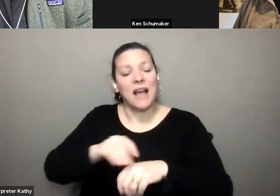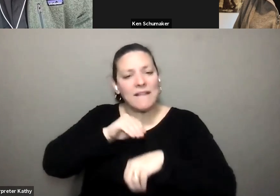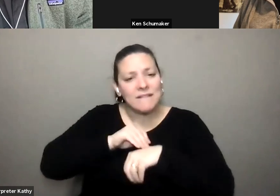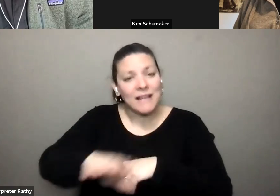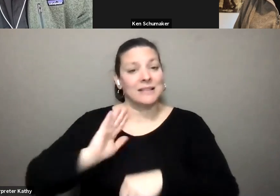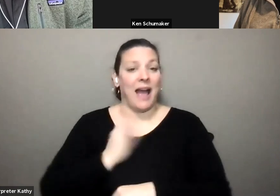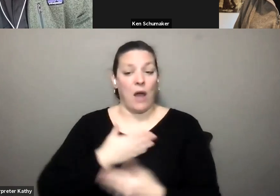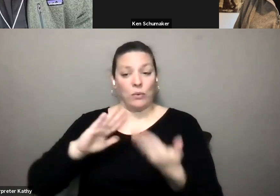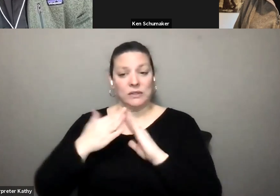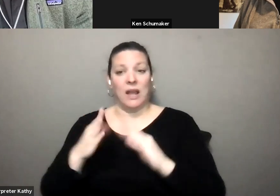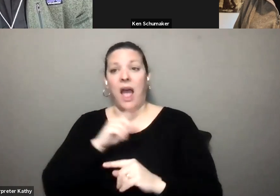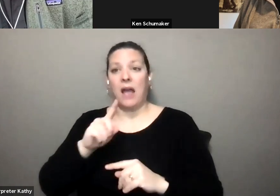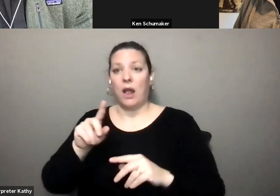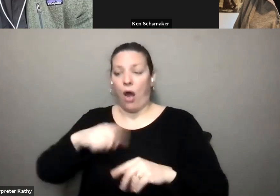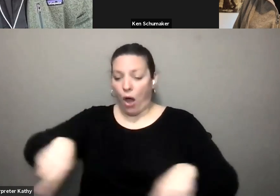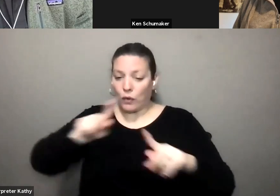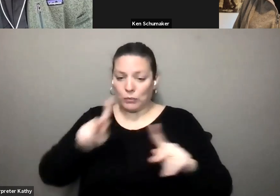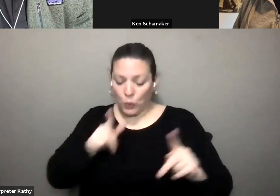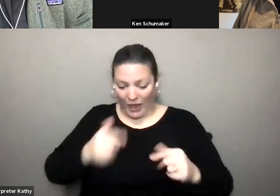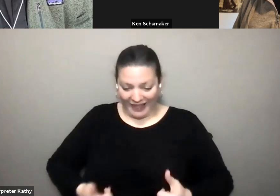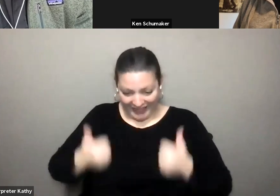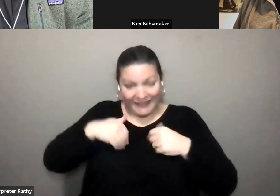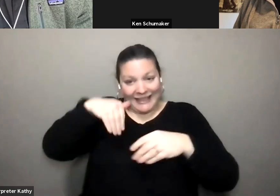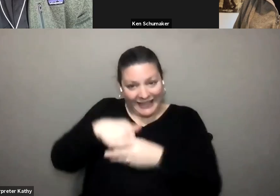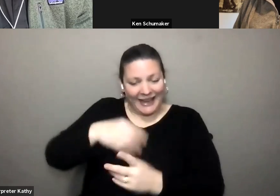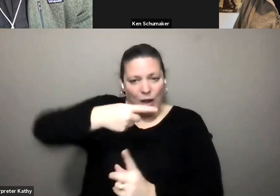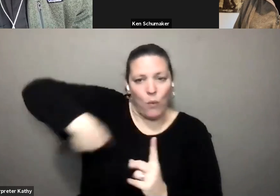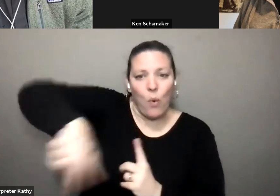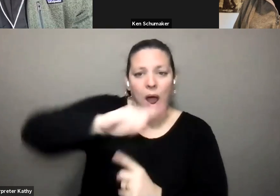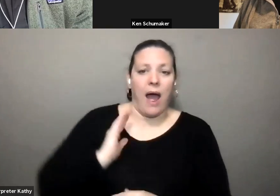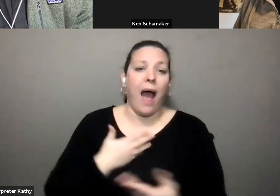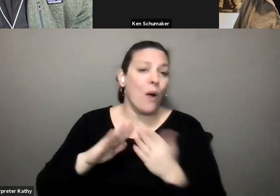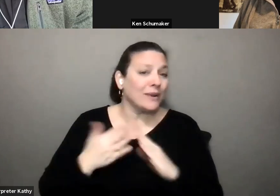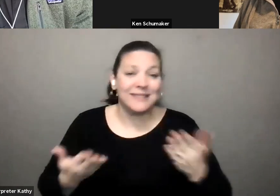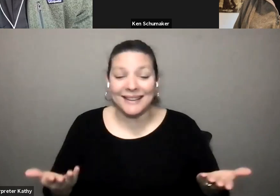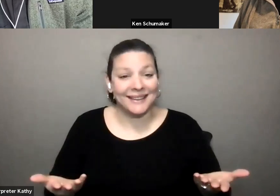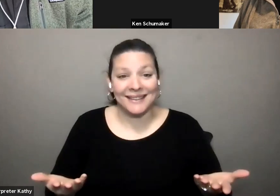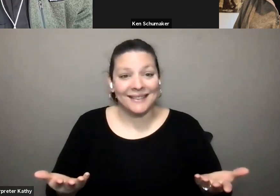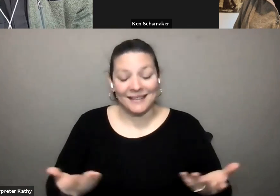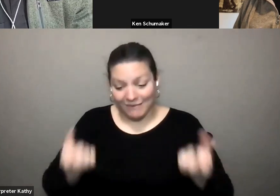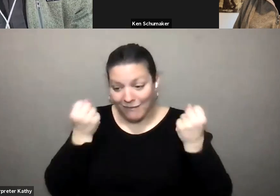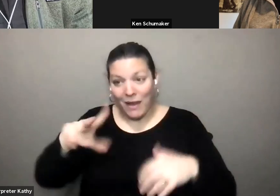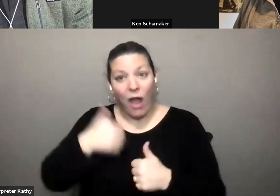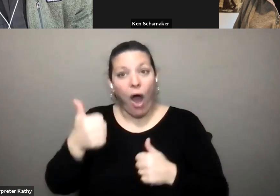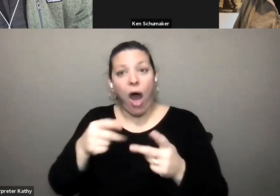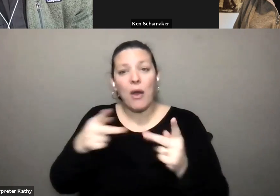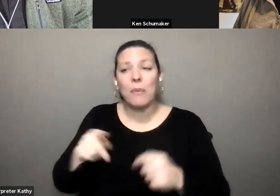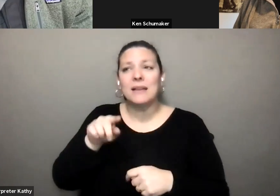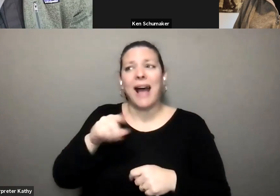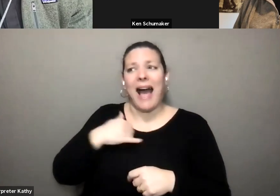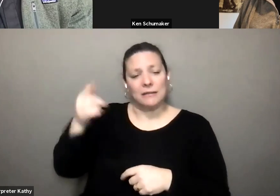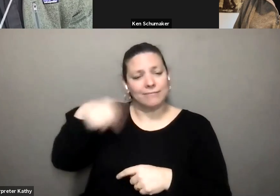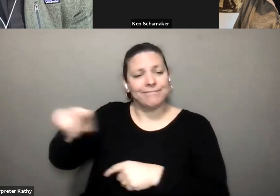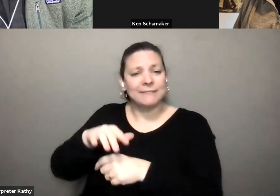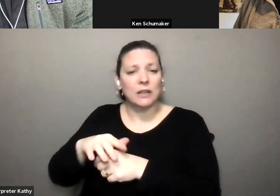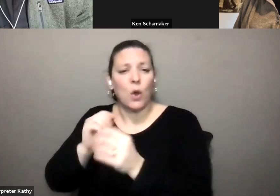-being of the people that live in or around our city so there are many other places of worship uh